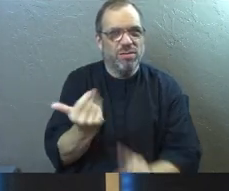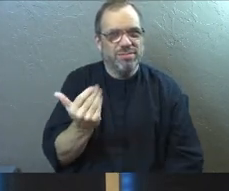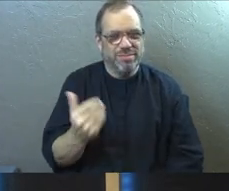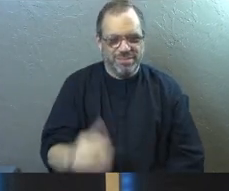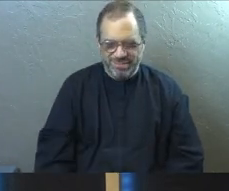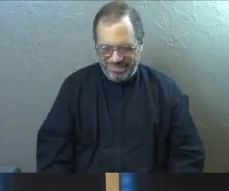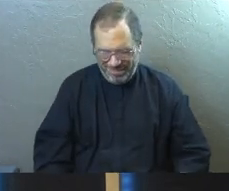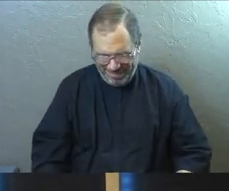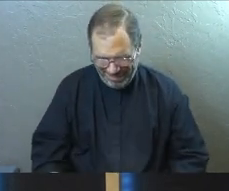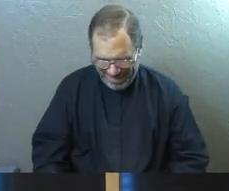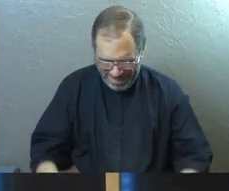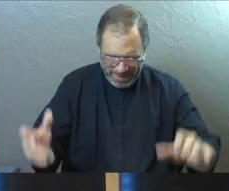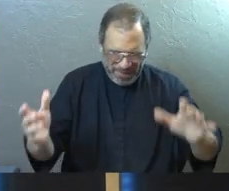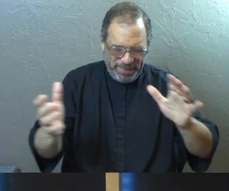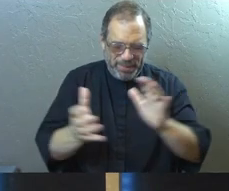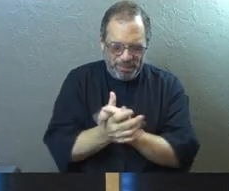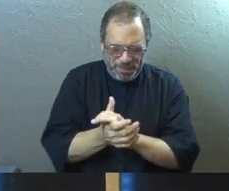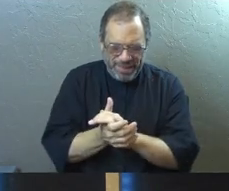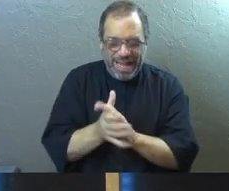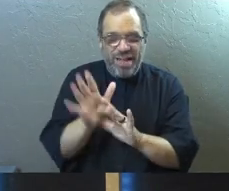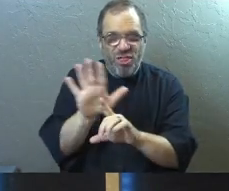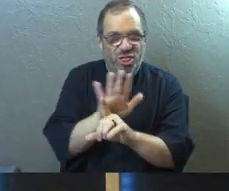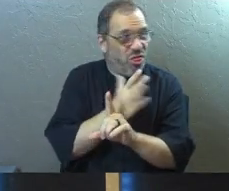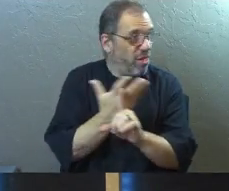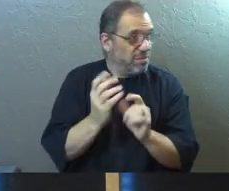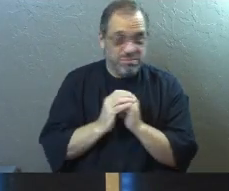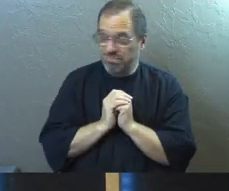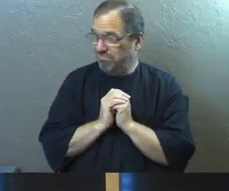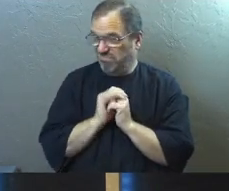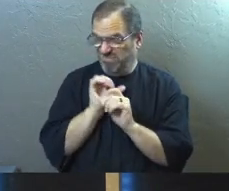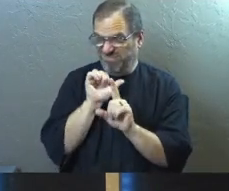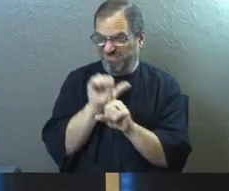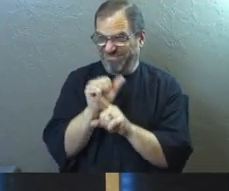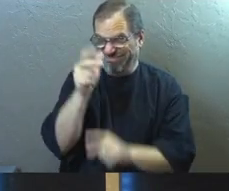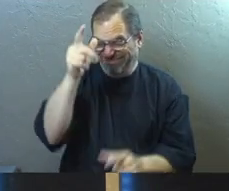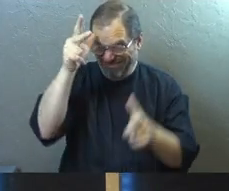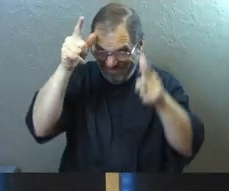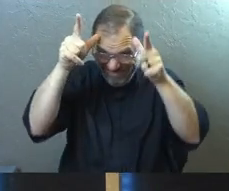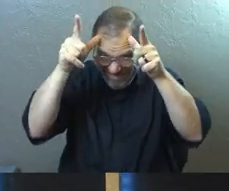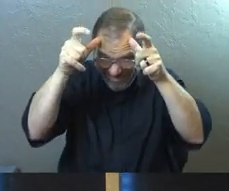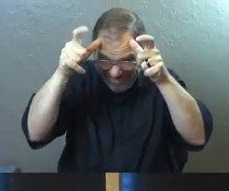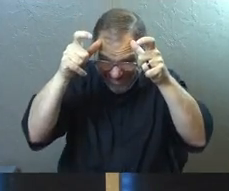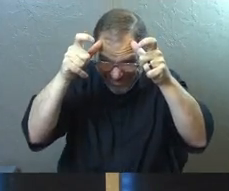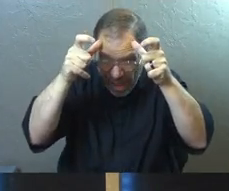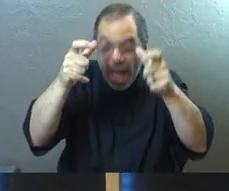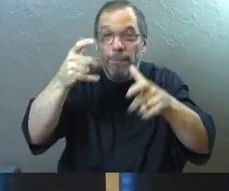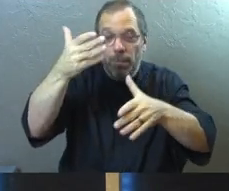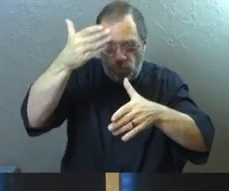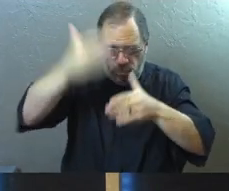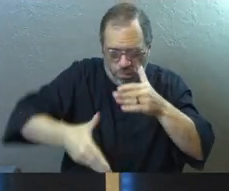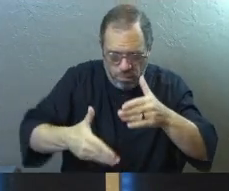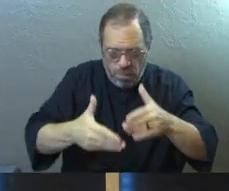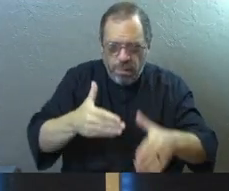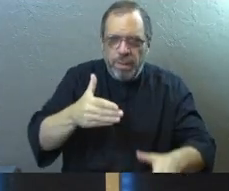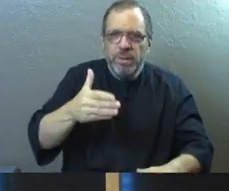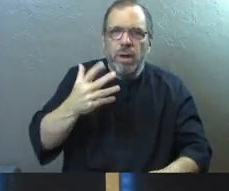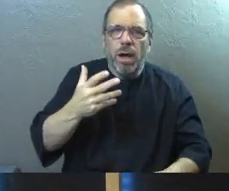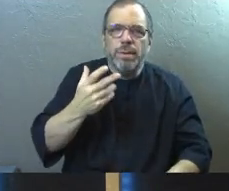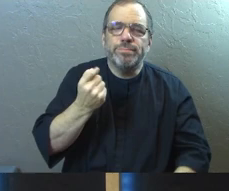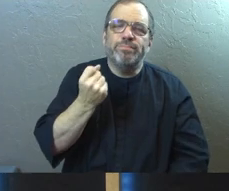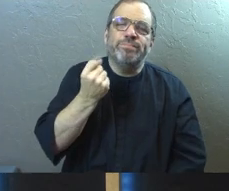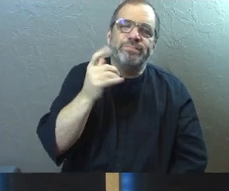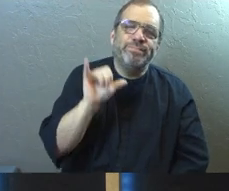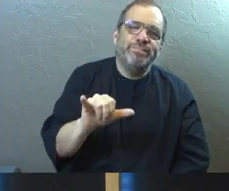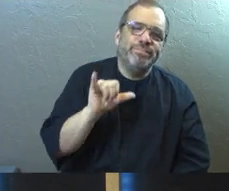Um, it's, it's a little bit devious on my part. Um, I think by the end of it, you'll see where I'm going